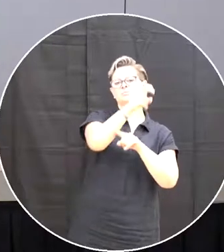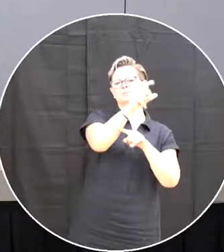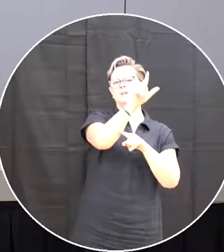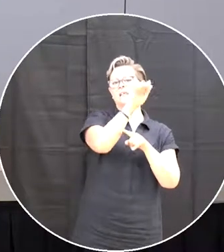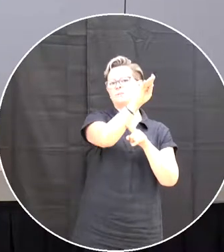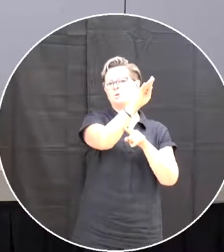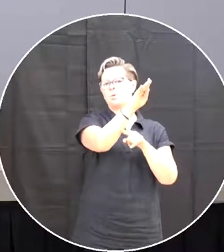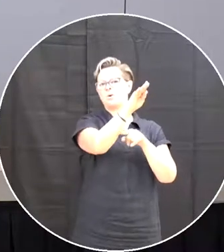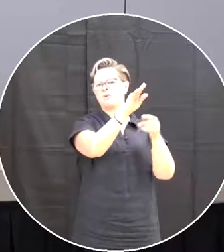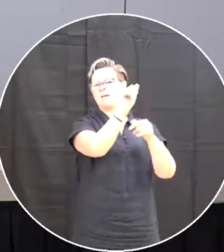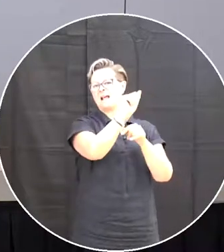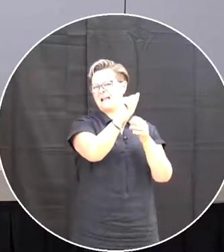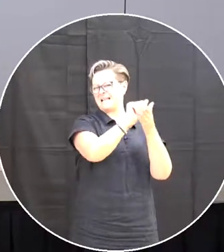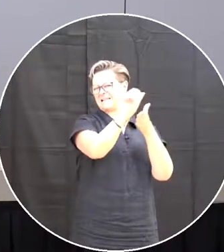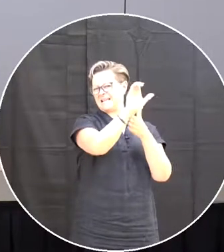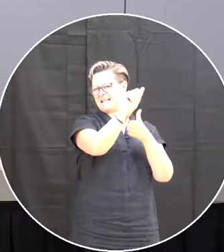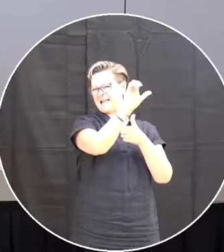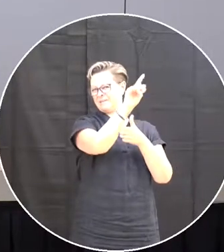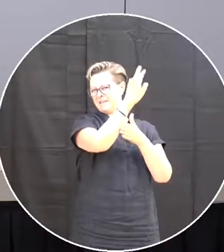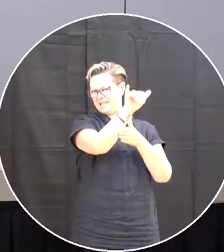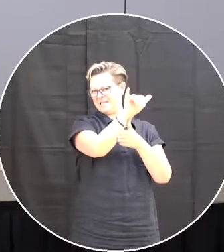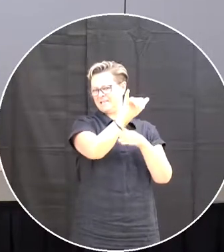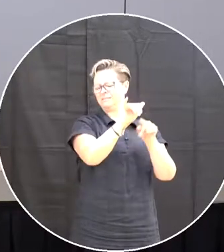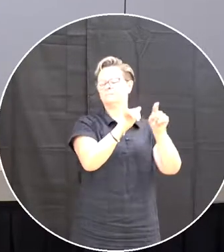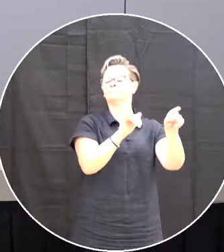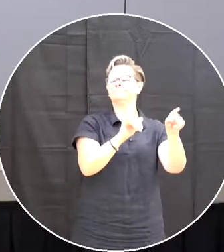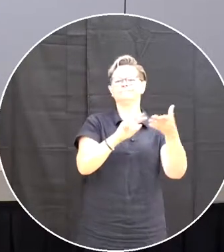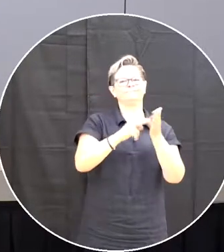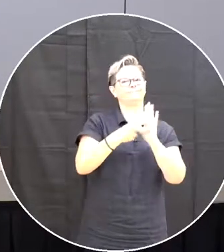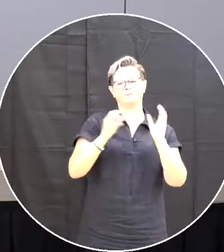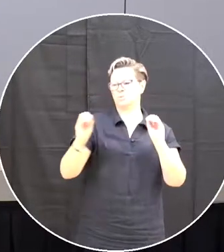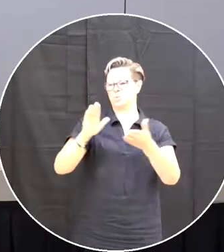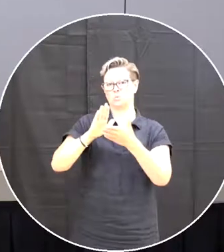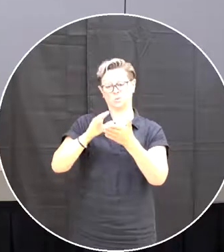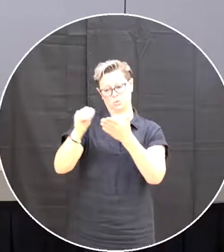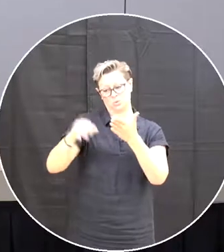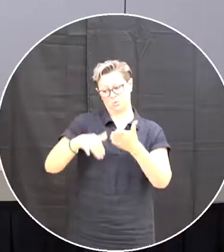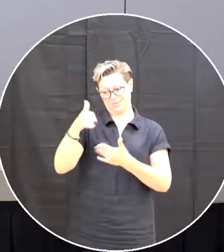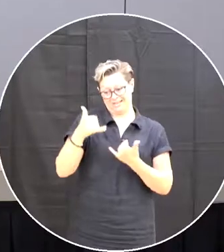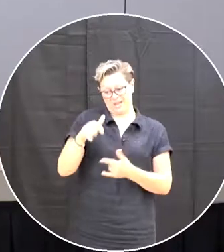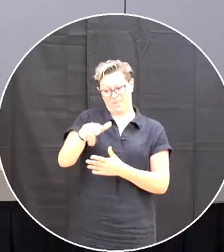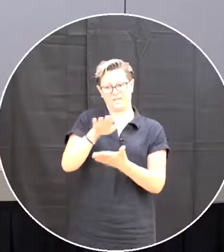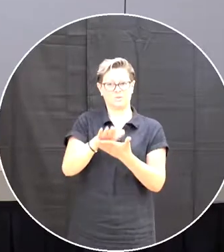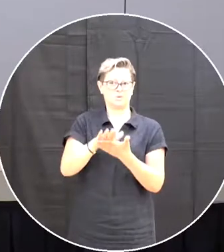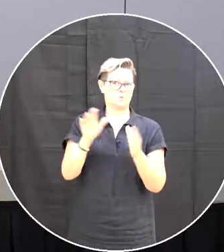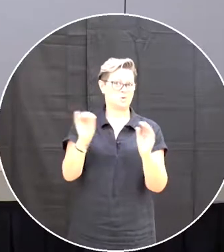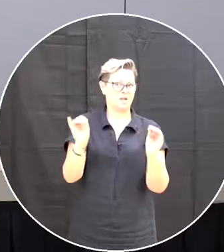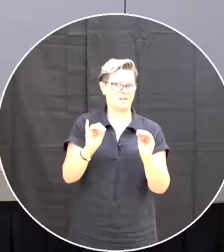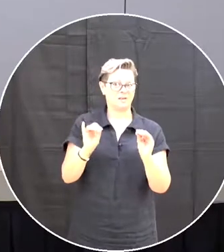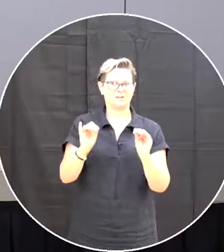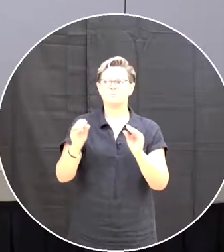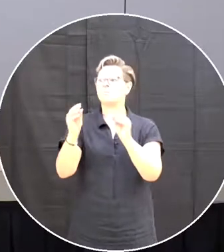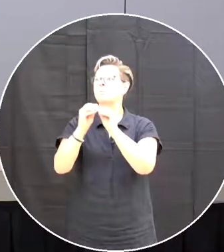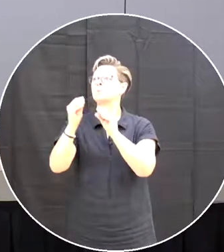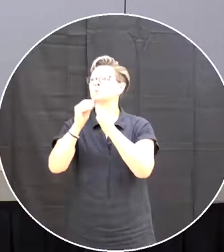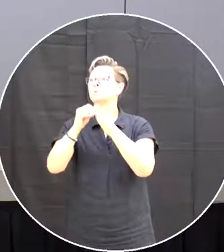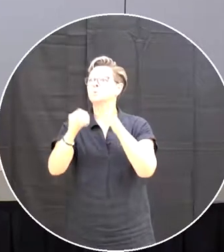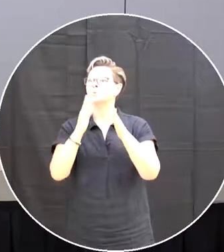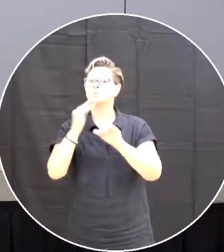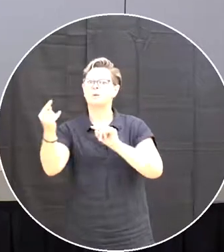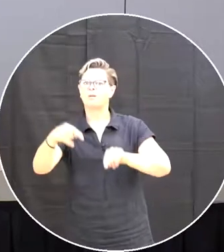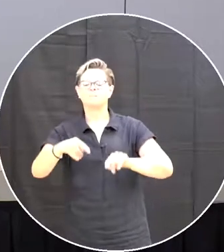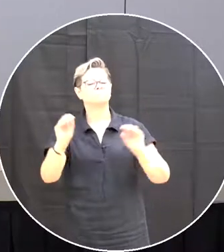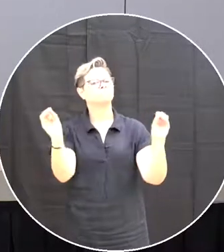on august the 31st leaving no current students at the school there are no incoming students for the school either